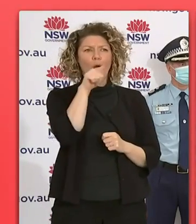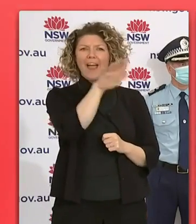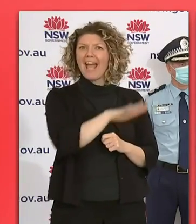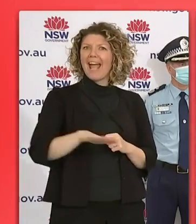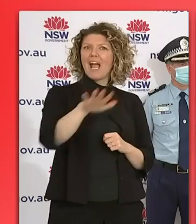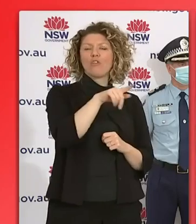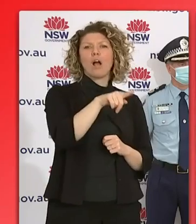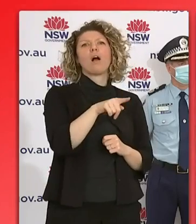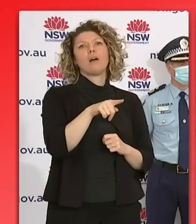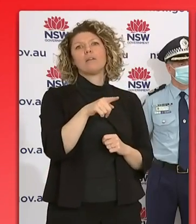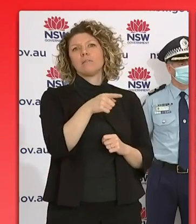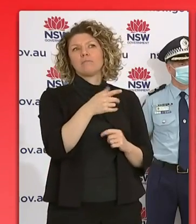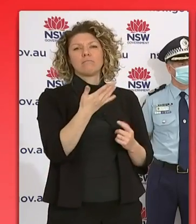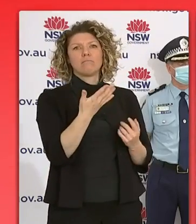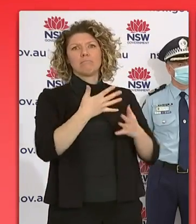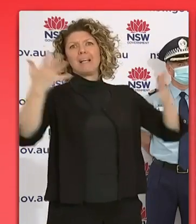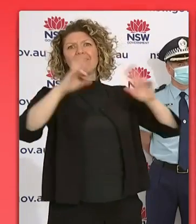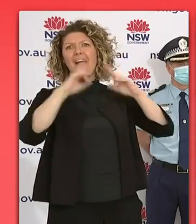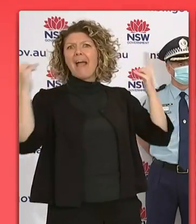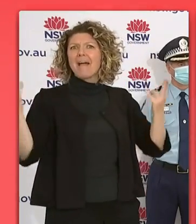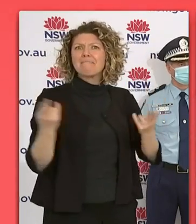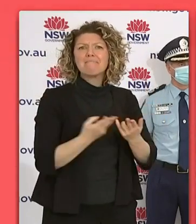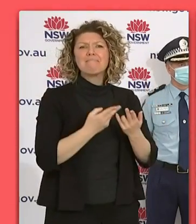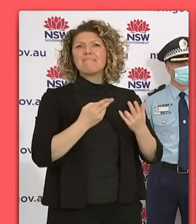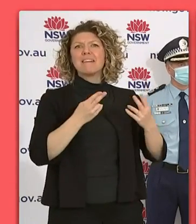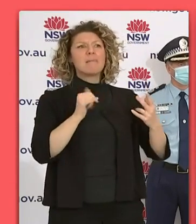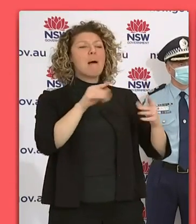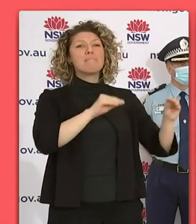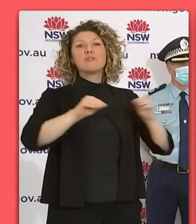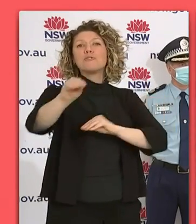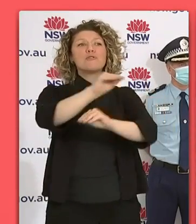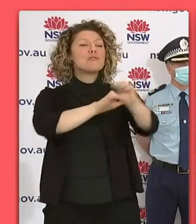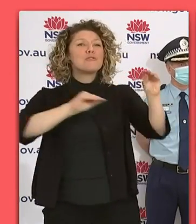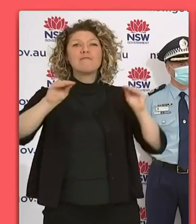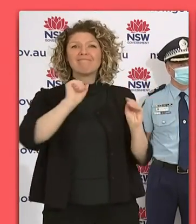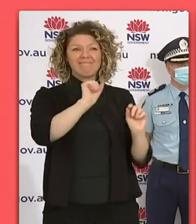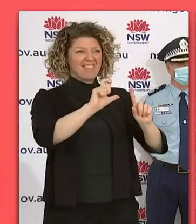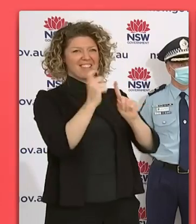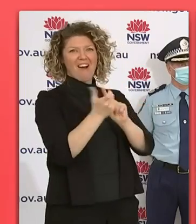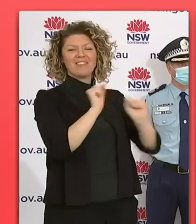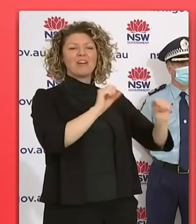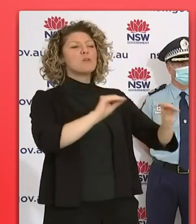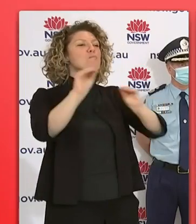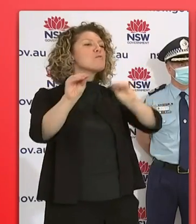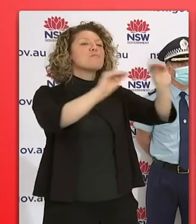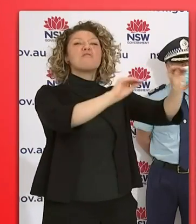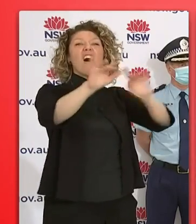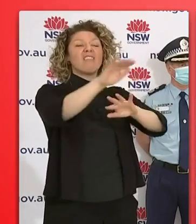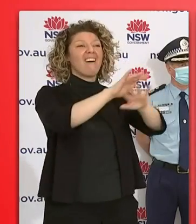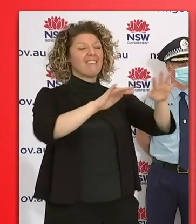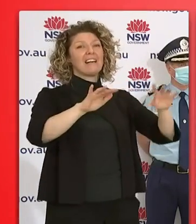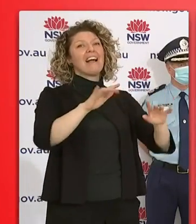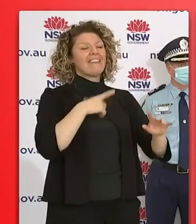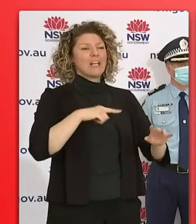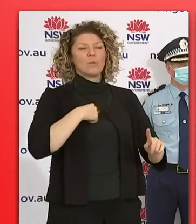communities, uh, often come from large families, do move around as part of, you know, cultural practice. And so, um, hence